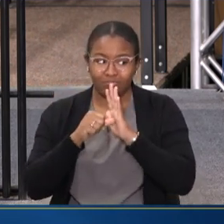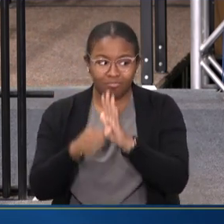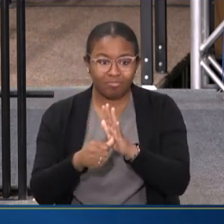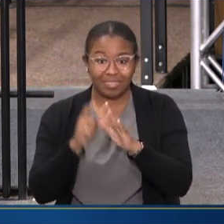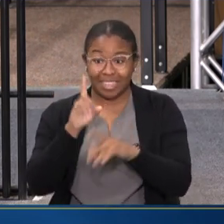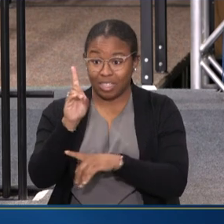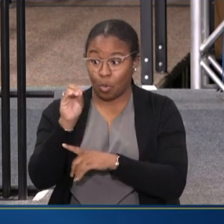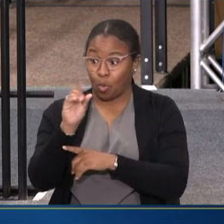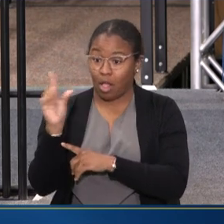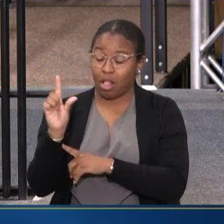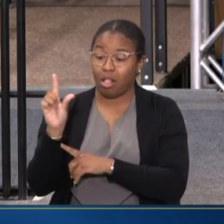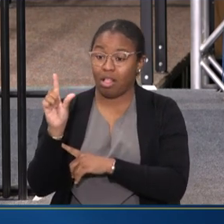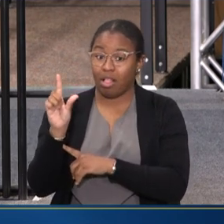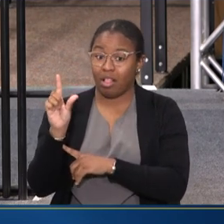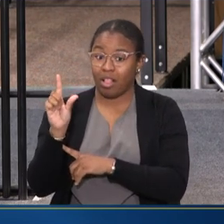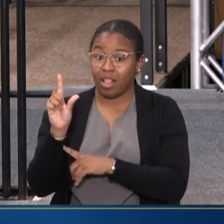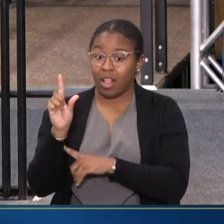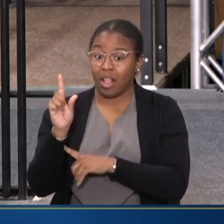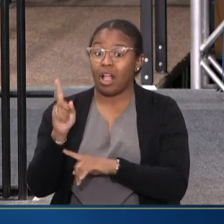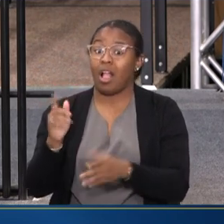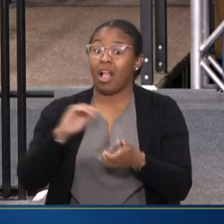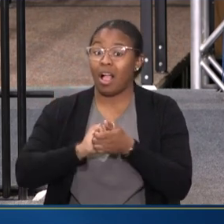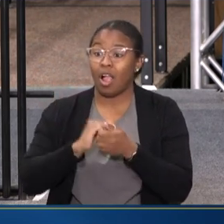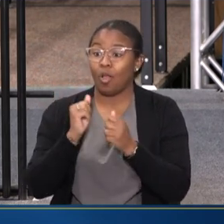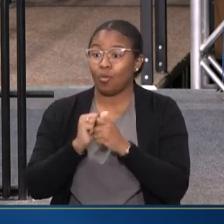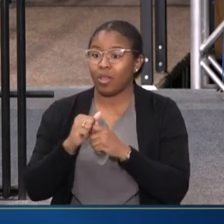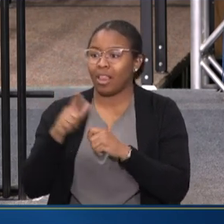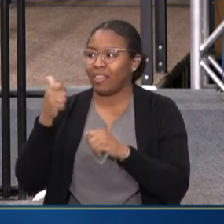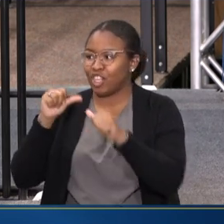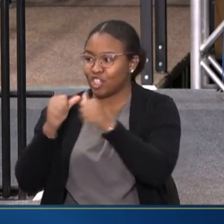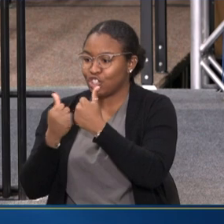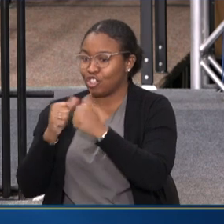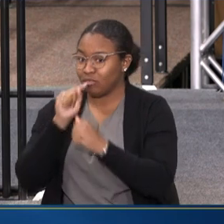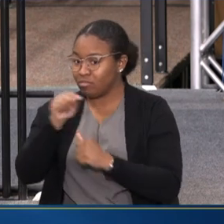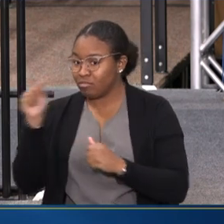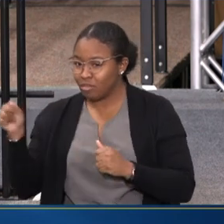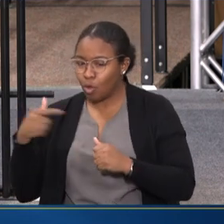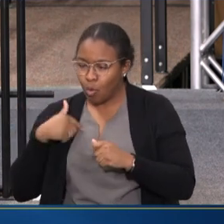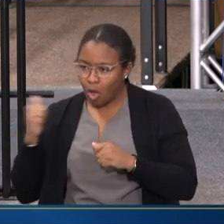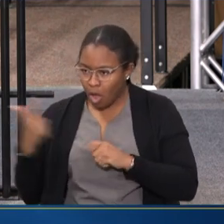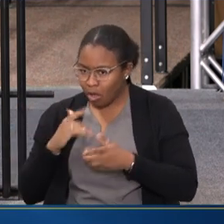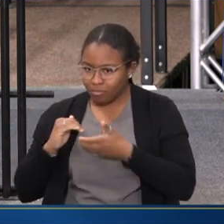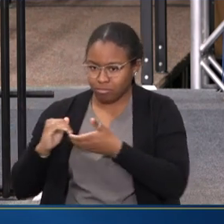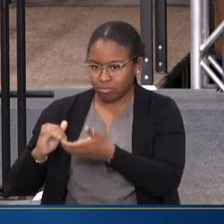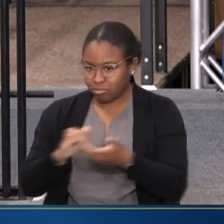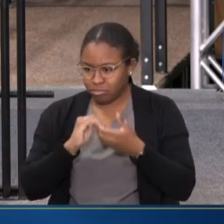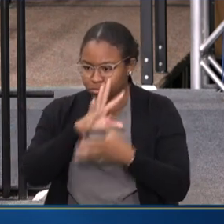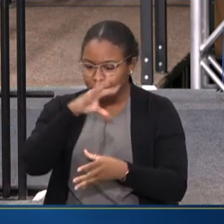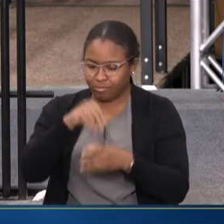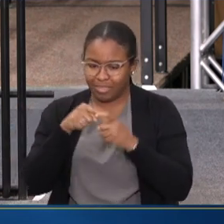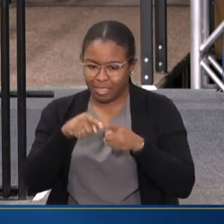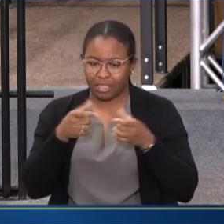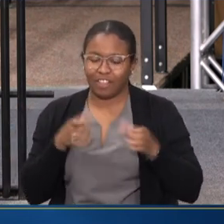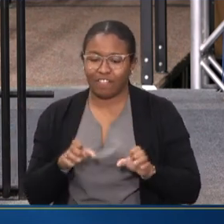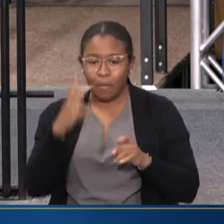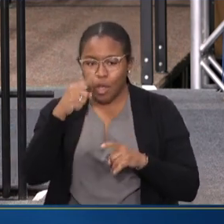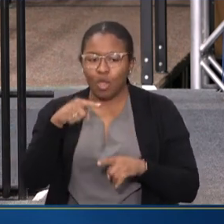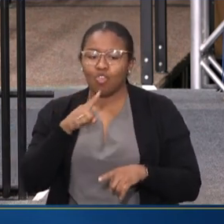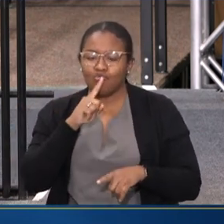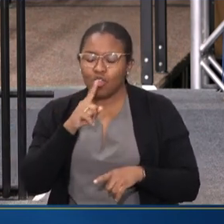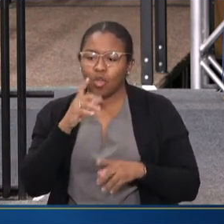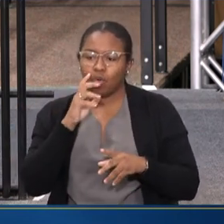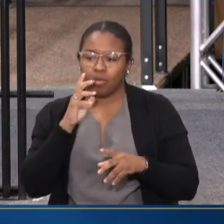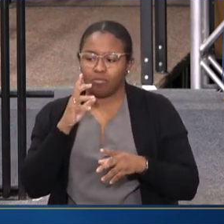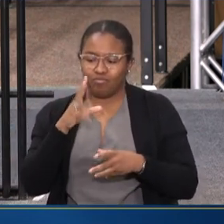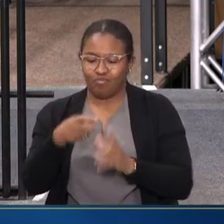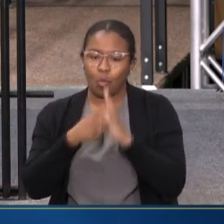DOL, ALONG WITH OUR PARTNER AGENCIES, ARE COLLABORATORS IN THIS EFFORT, BECAUSE IT REALLY WILL TAKE ALL